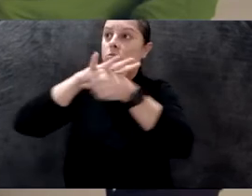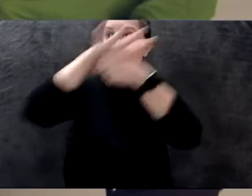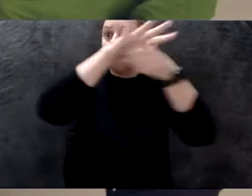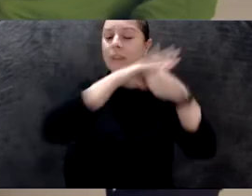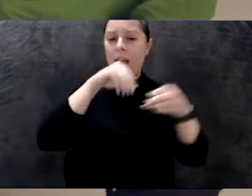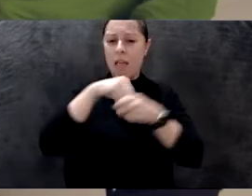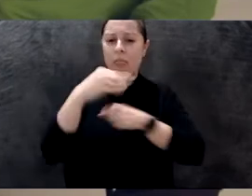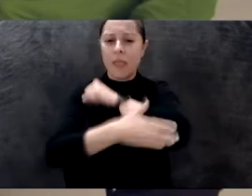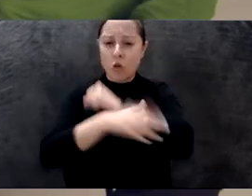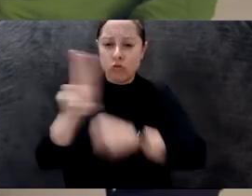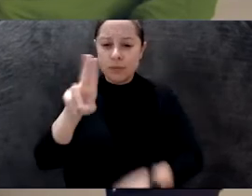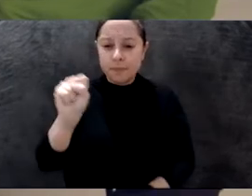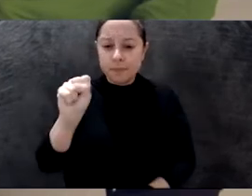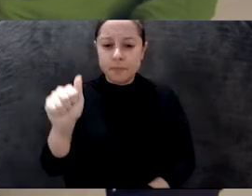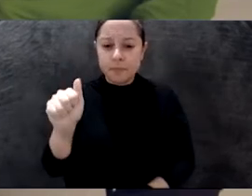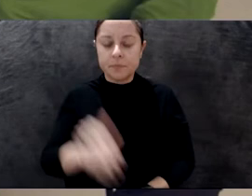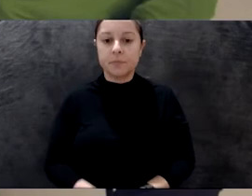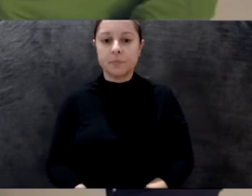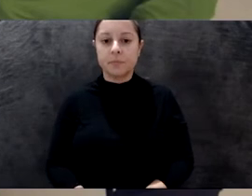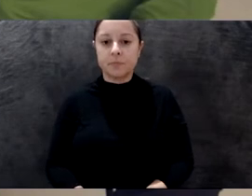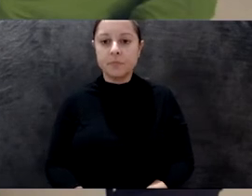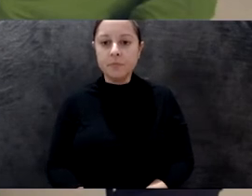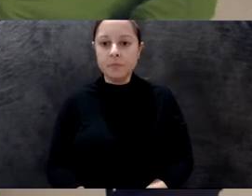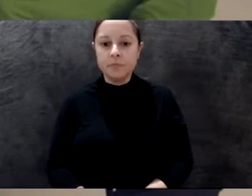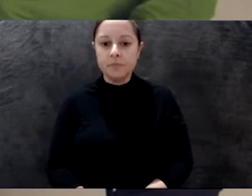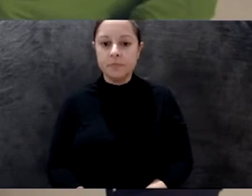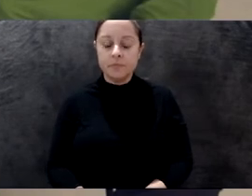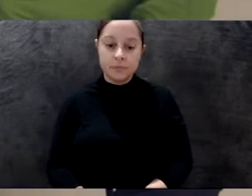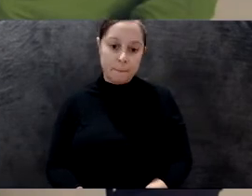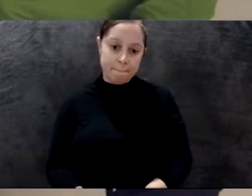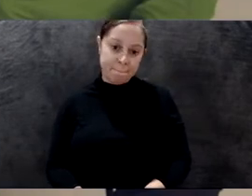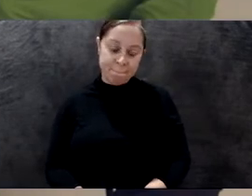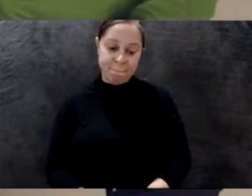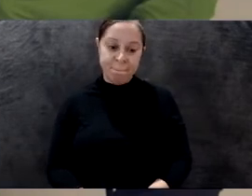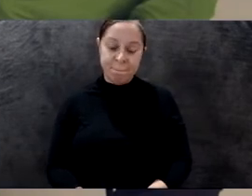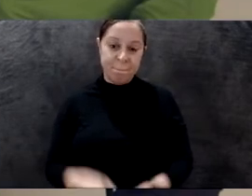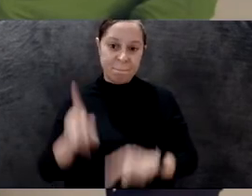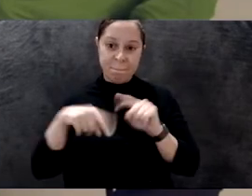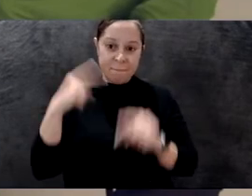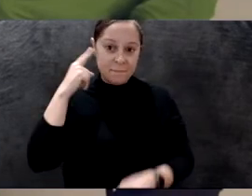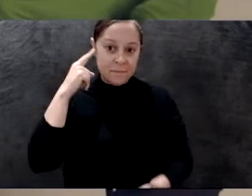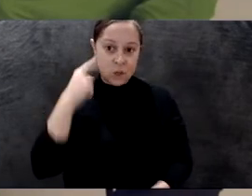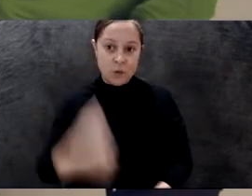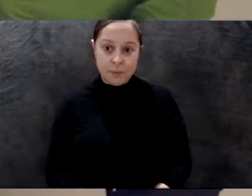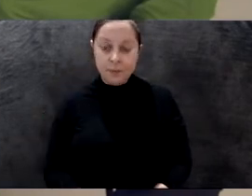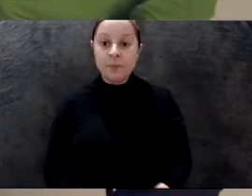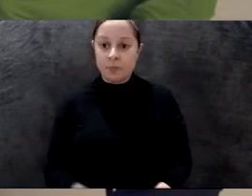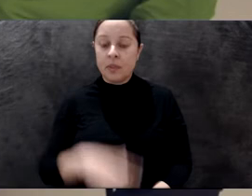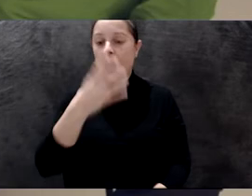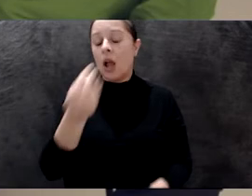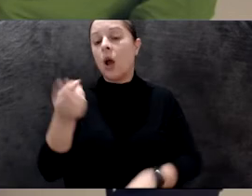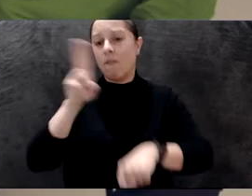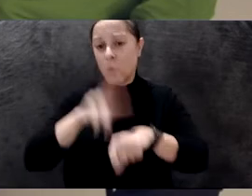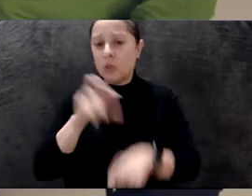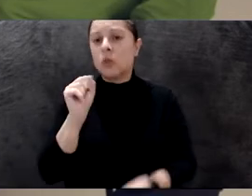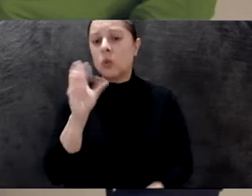It has been, it kind of got, I think, some more complicated, as the spider may have also advised us. And let's put it that way. The spider